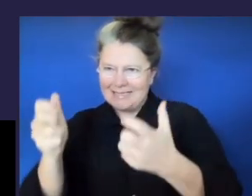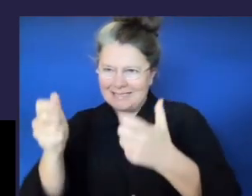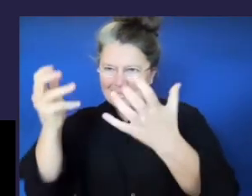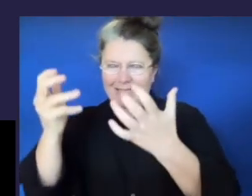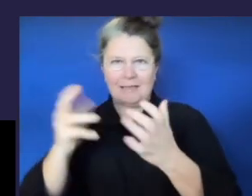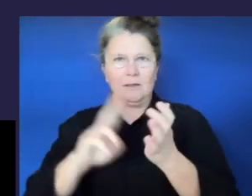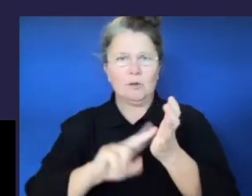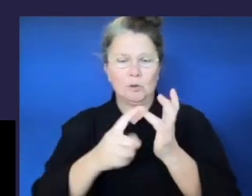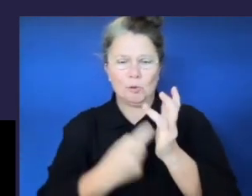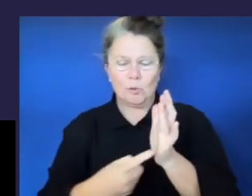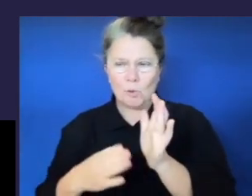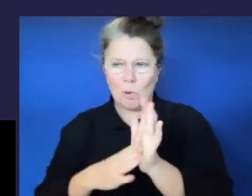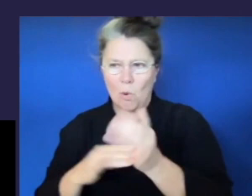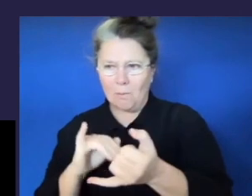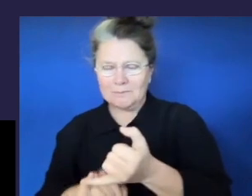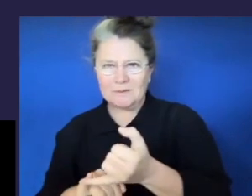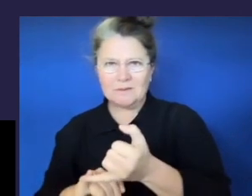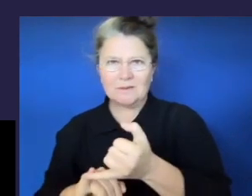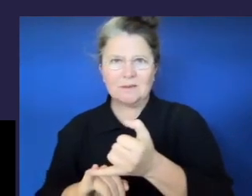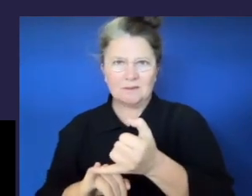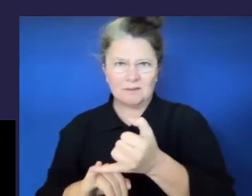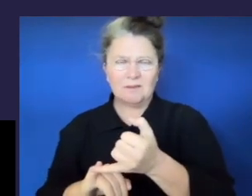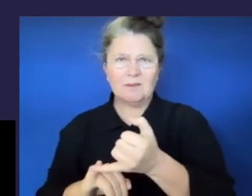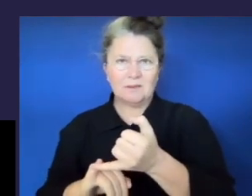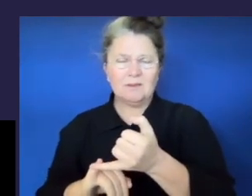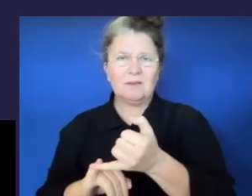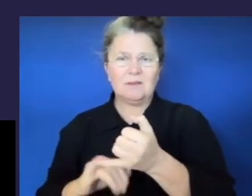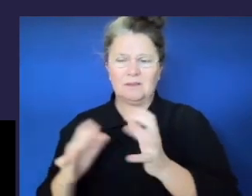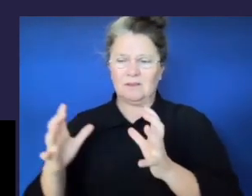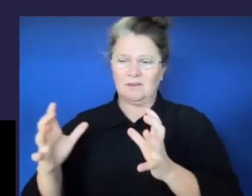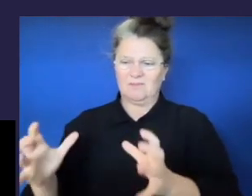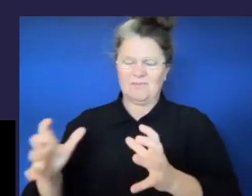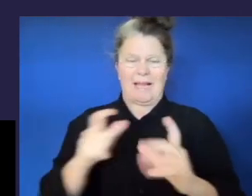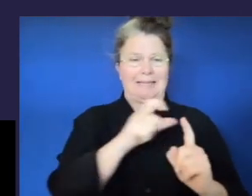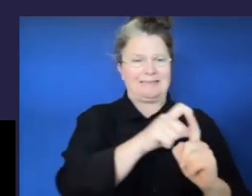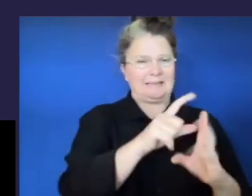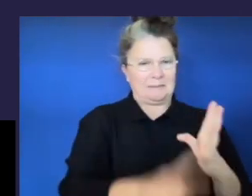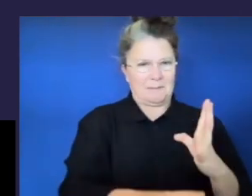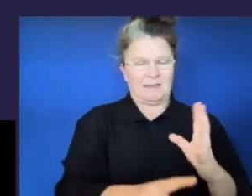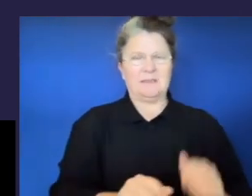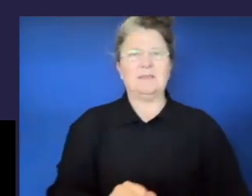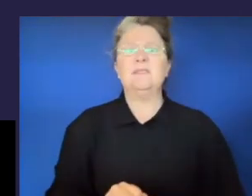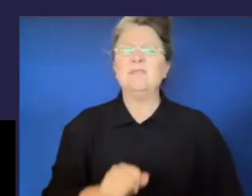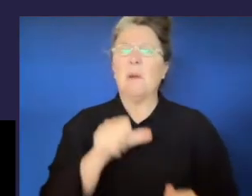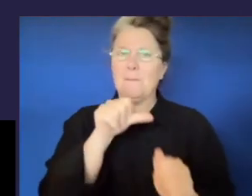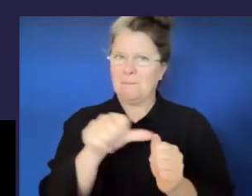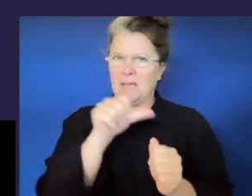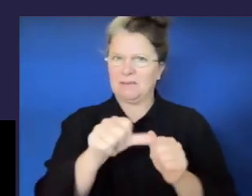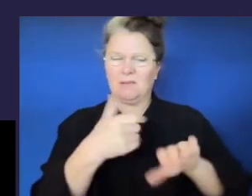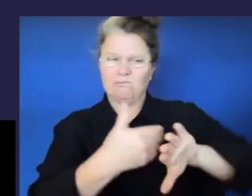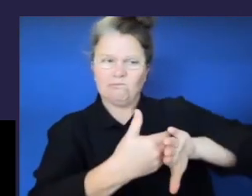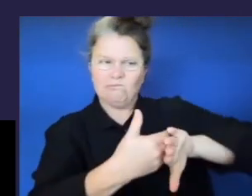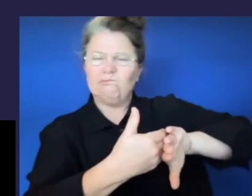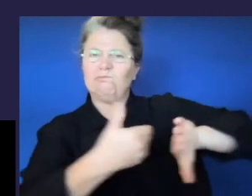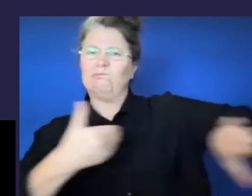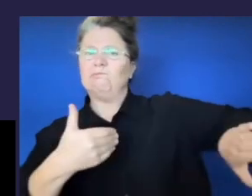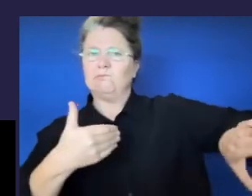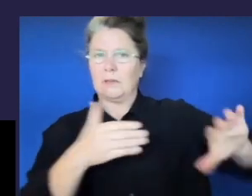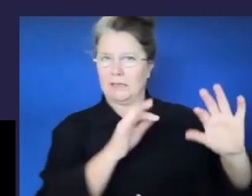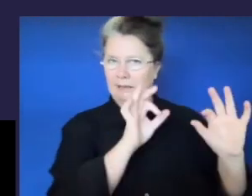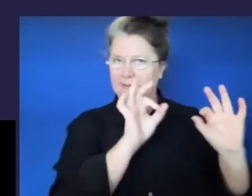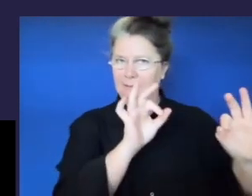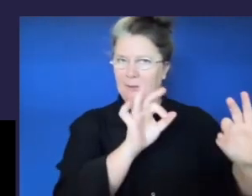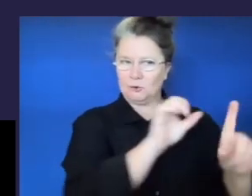expected, and that disabilities are innate conditions that are best served and remediated in specialist settings. Additional